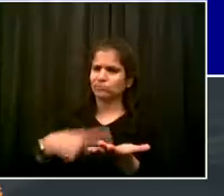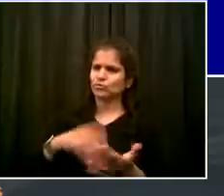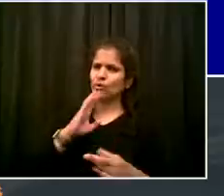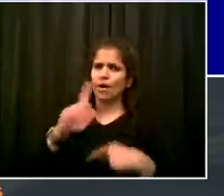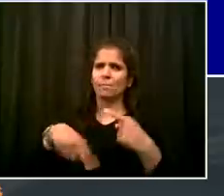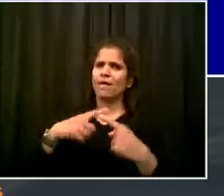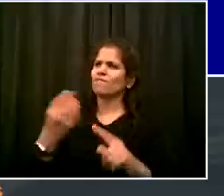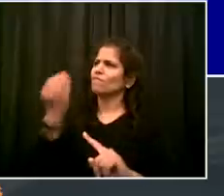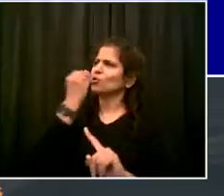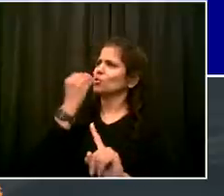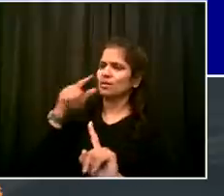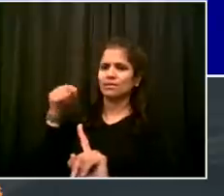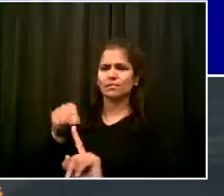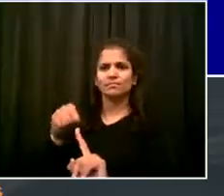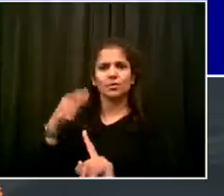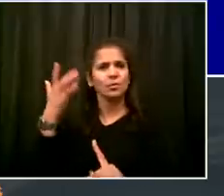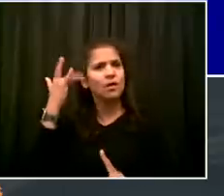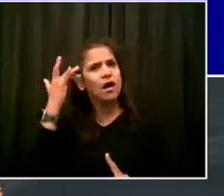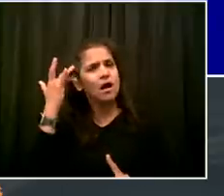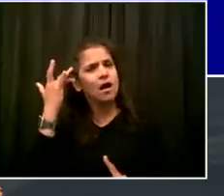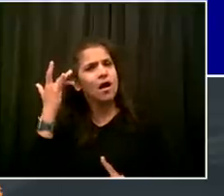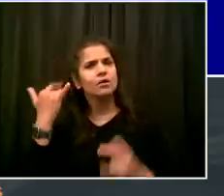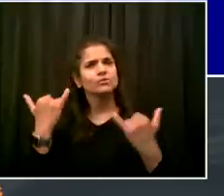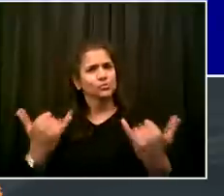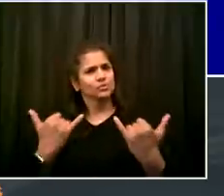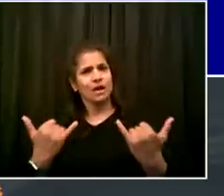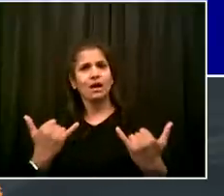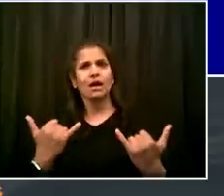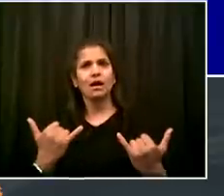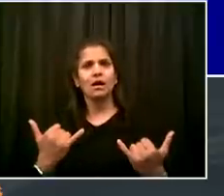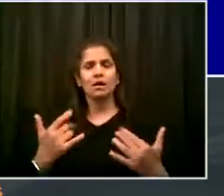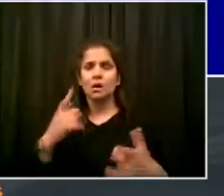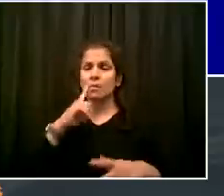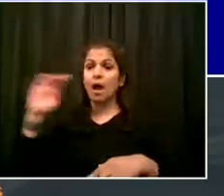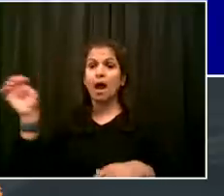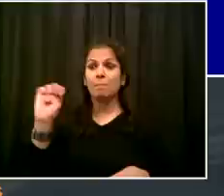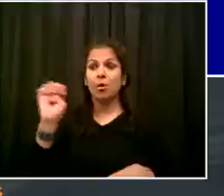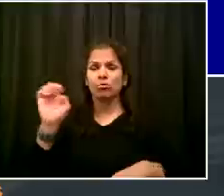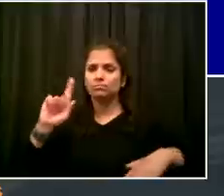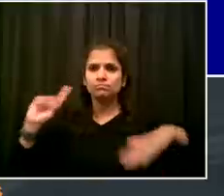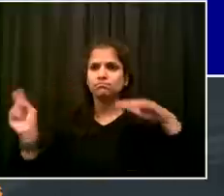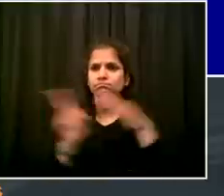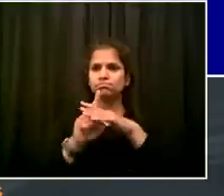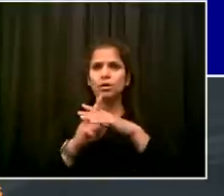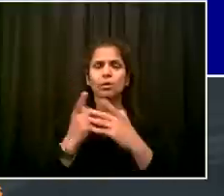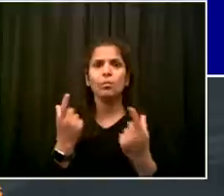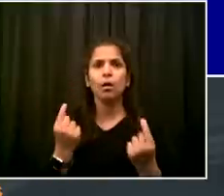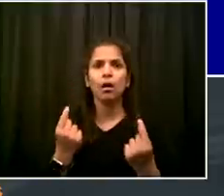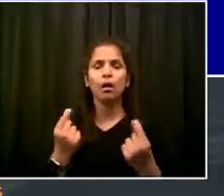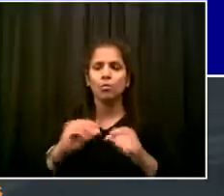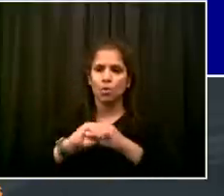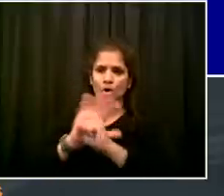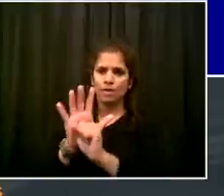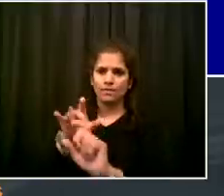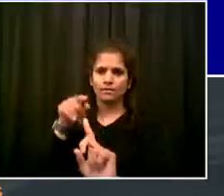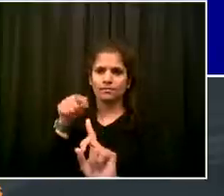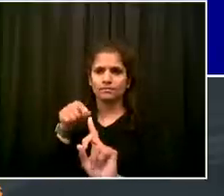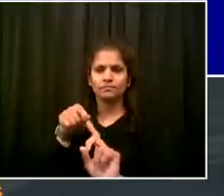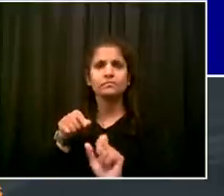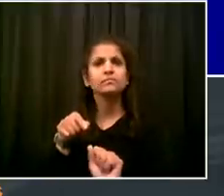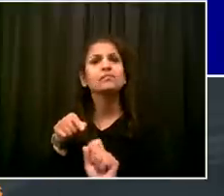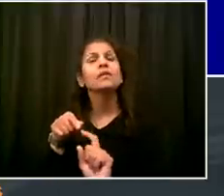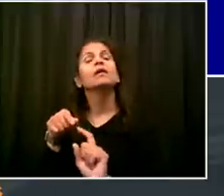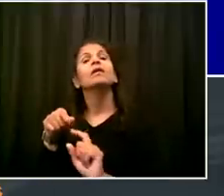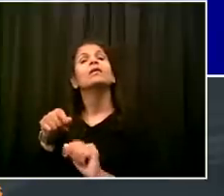crisis because of what's happened with the coronavirus. I've said, before the coronavirus, we thought somewhere around a million,